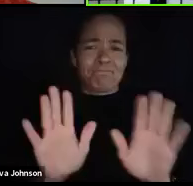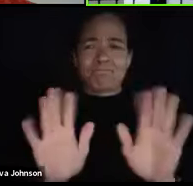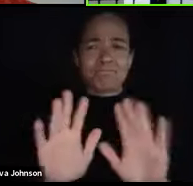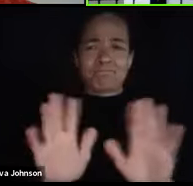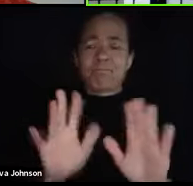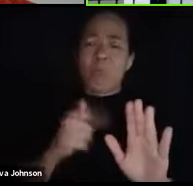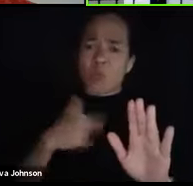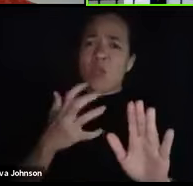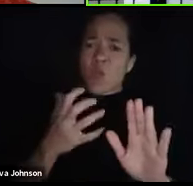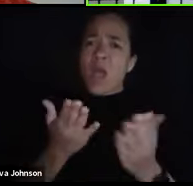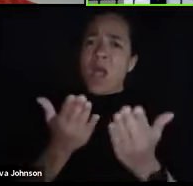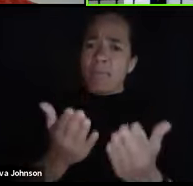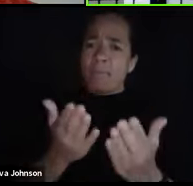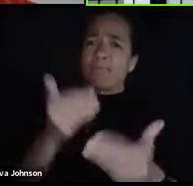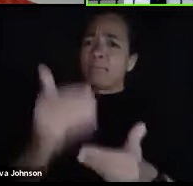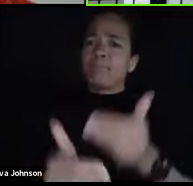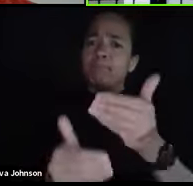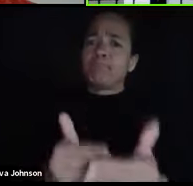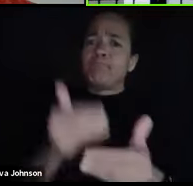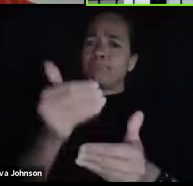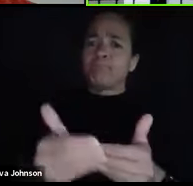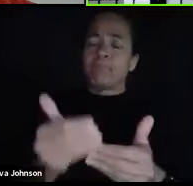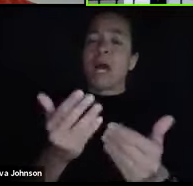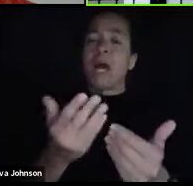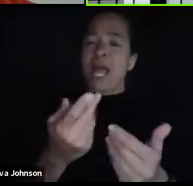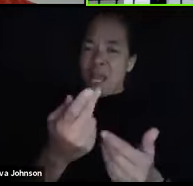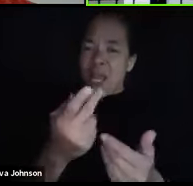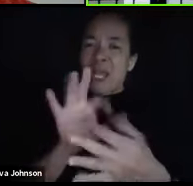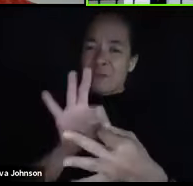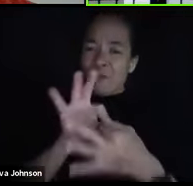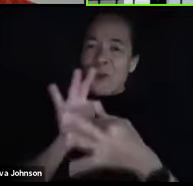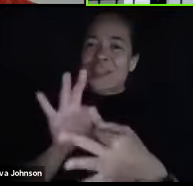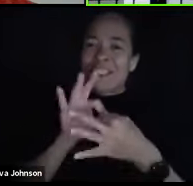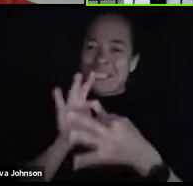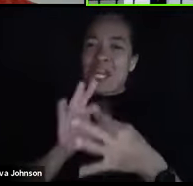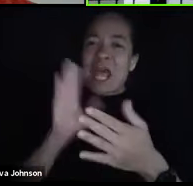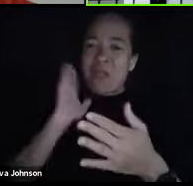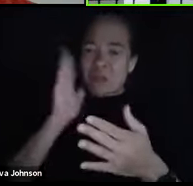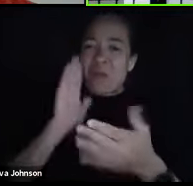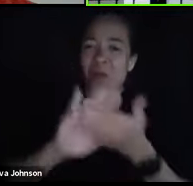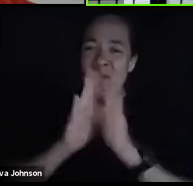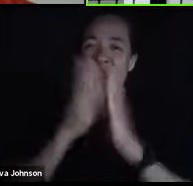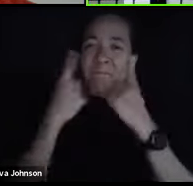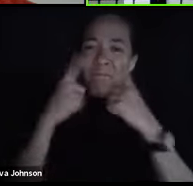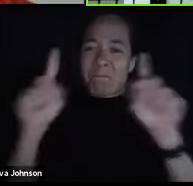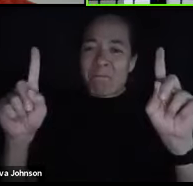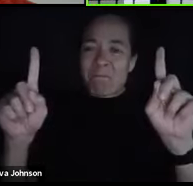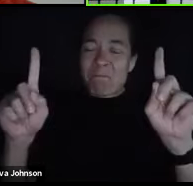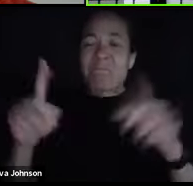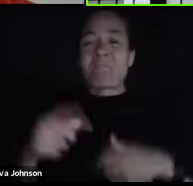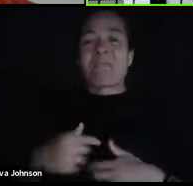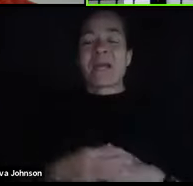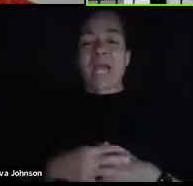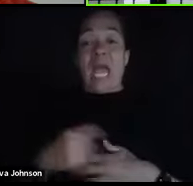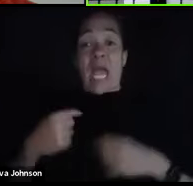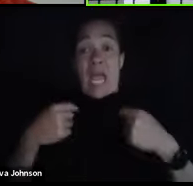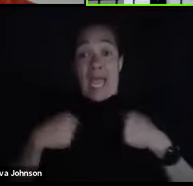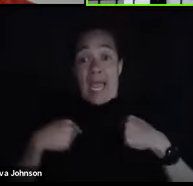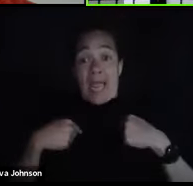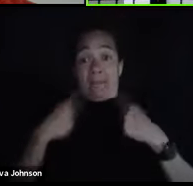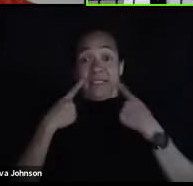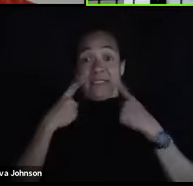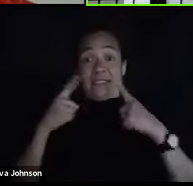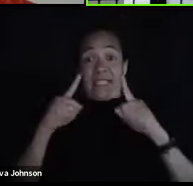So we'll get through this together and we'll get through this successfully, successfully for you. I'm a success if you are a success,